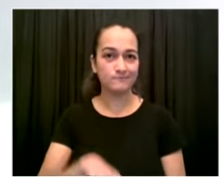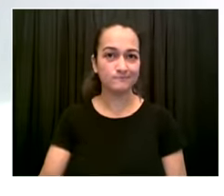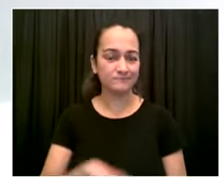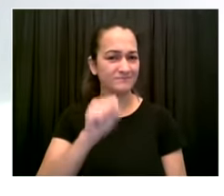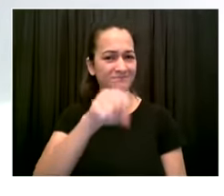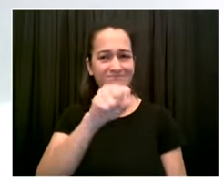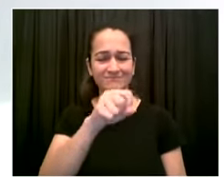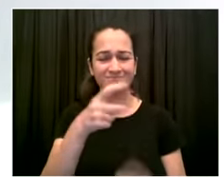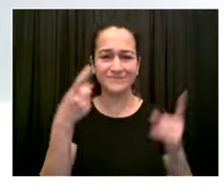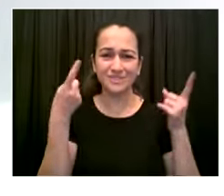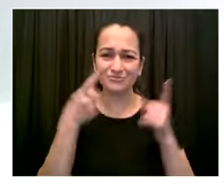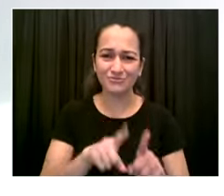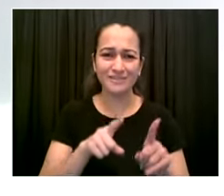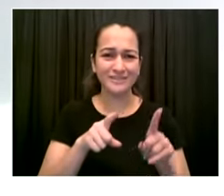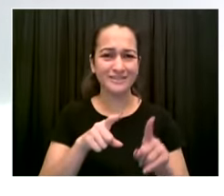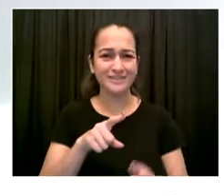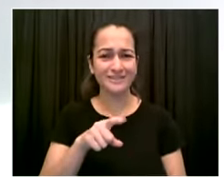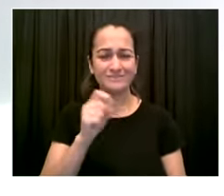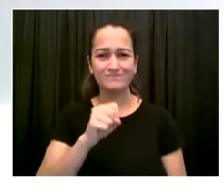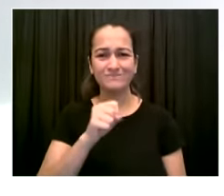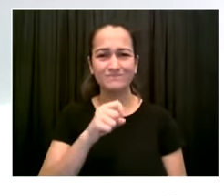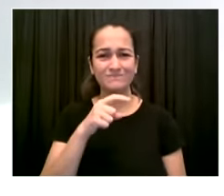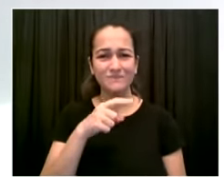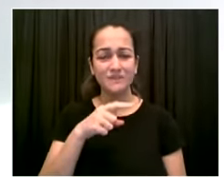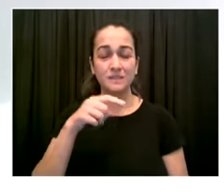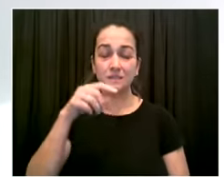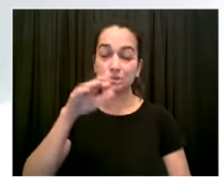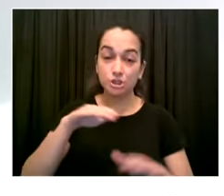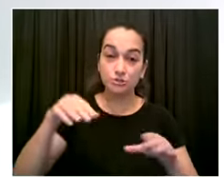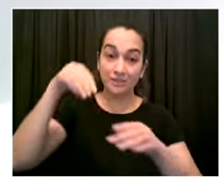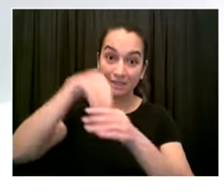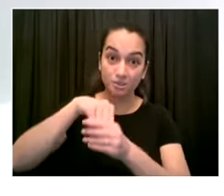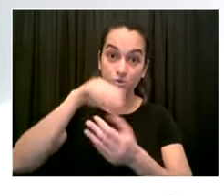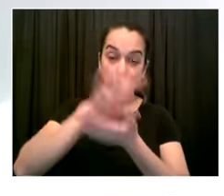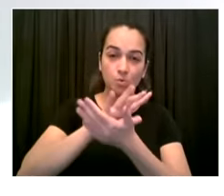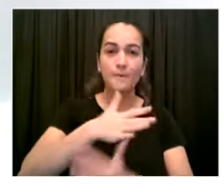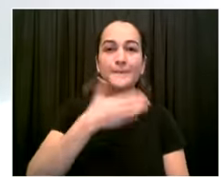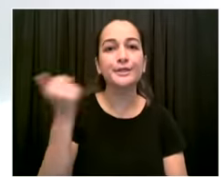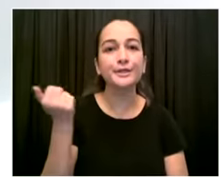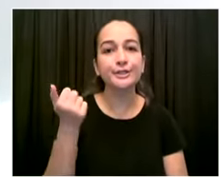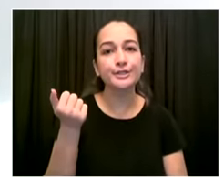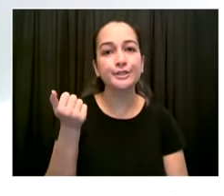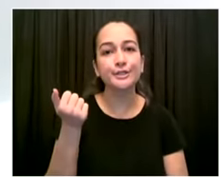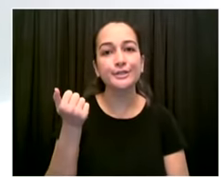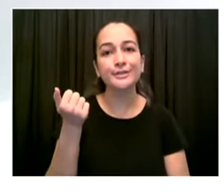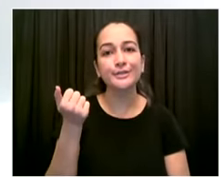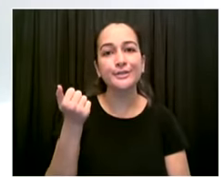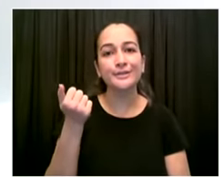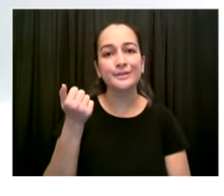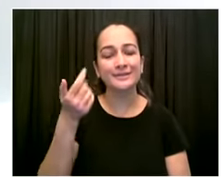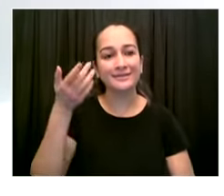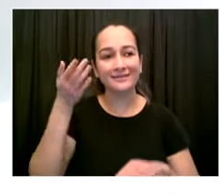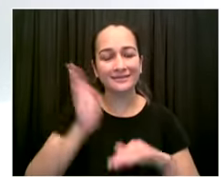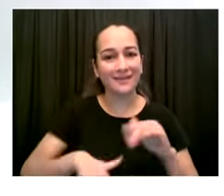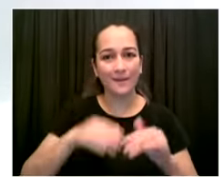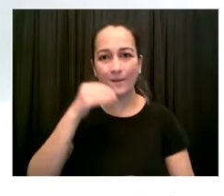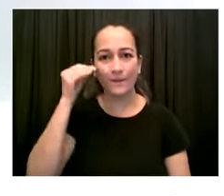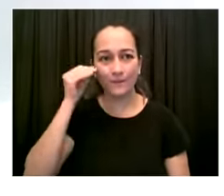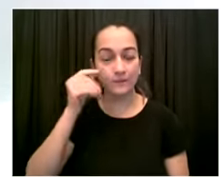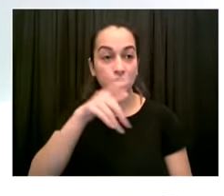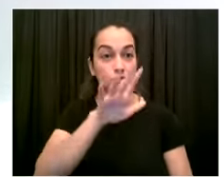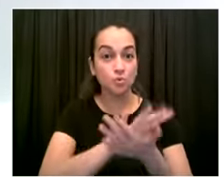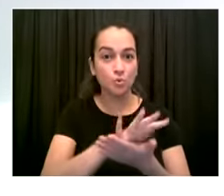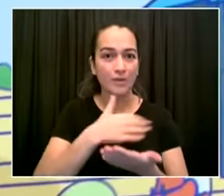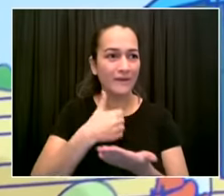the help that they need and is absolutely necessary for their social emotional mental and physical health thank